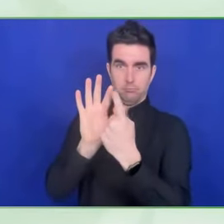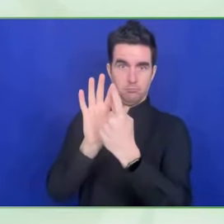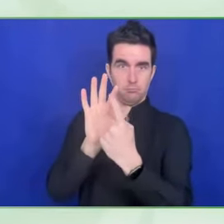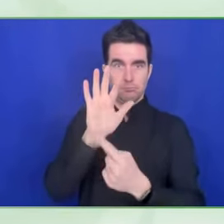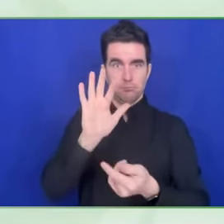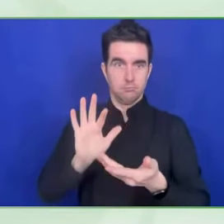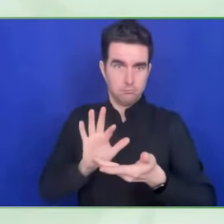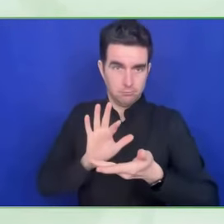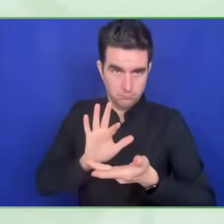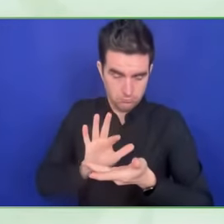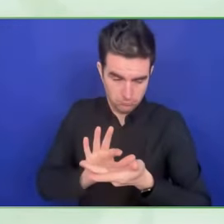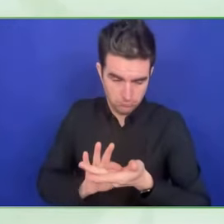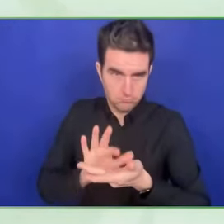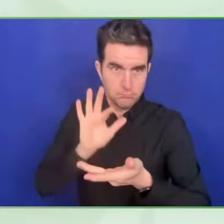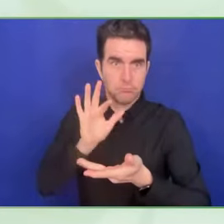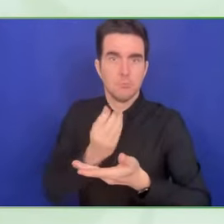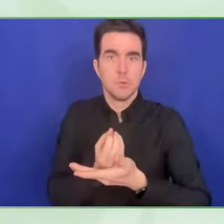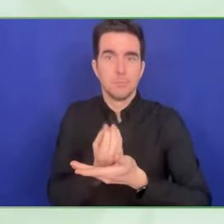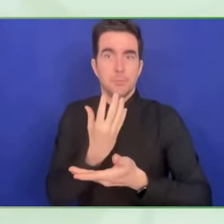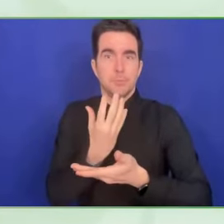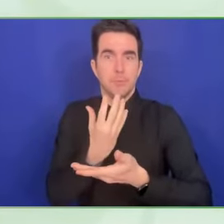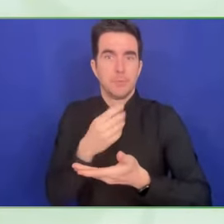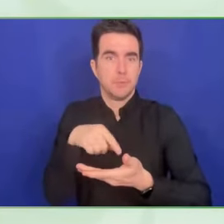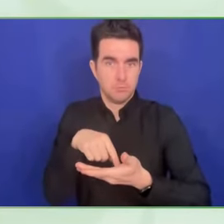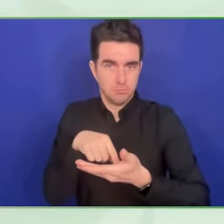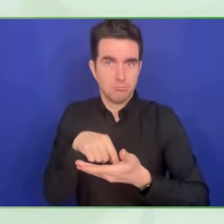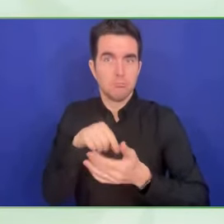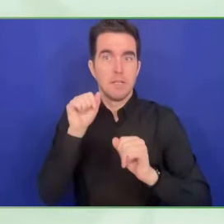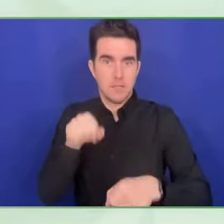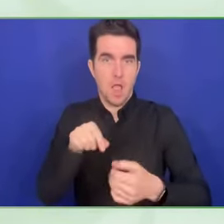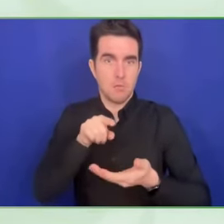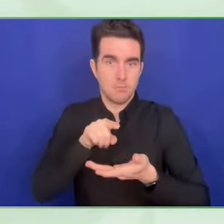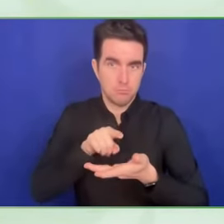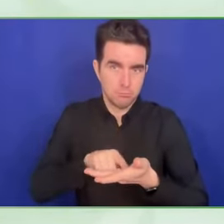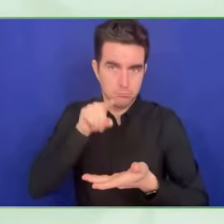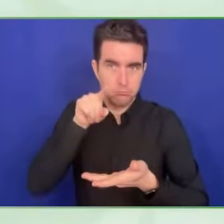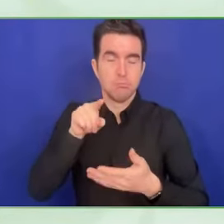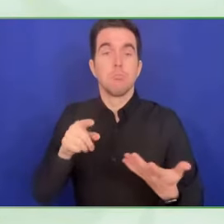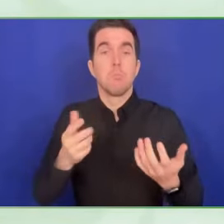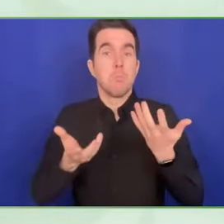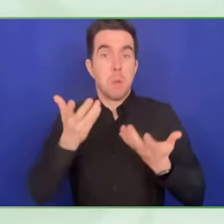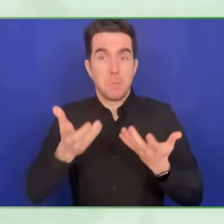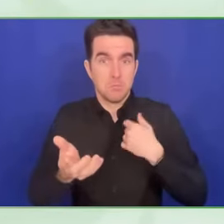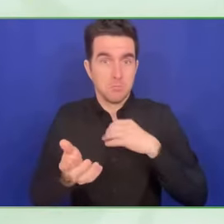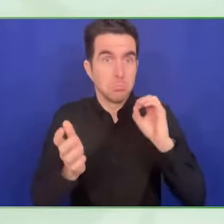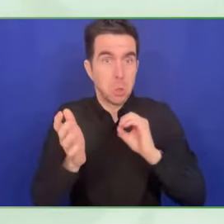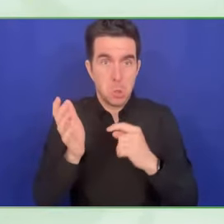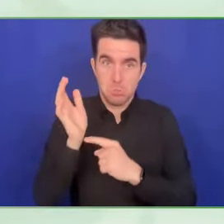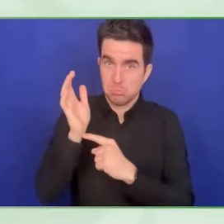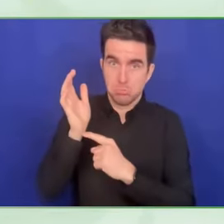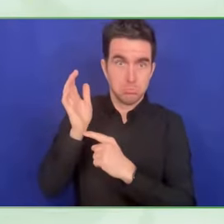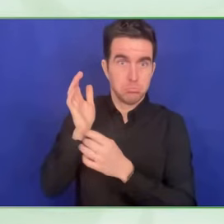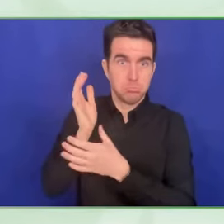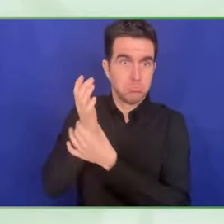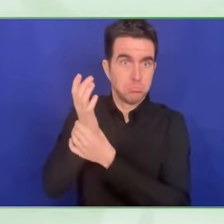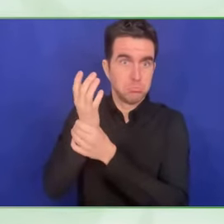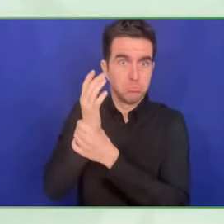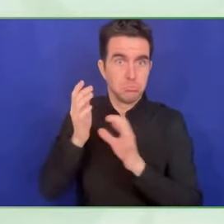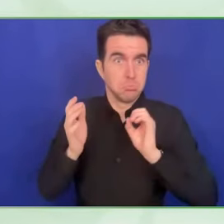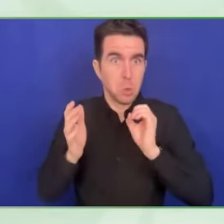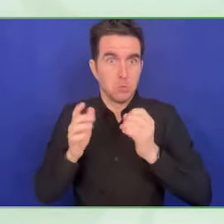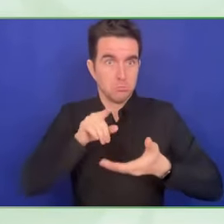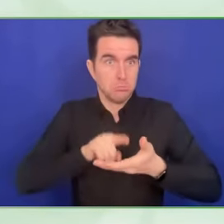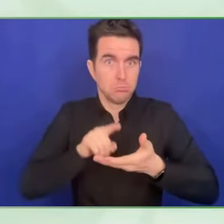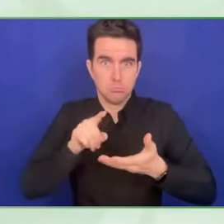mobile phone? And for example, if I am blind and I want to open a session in a service and then appear a